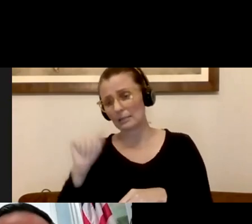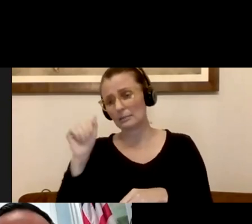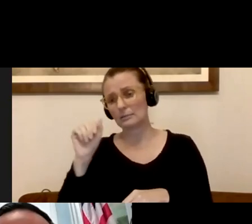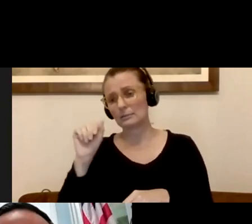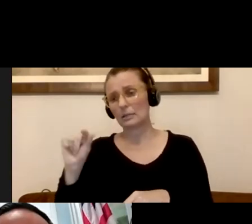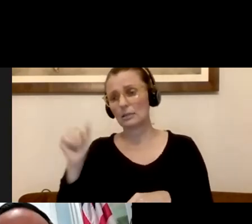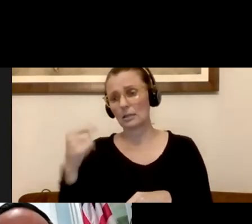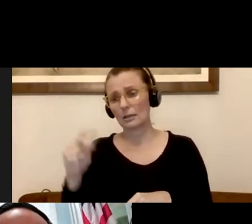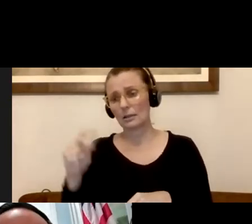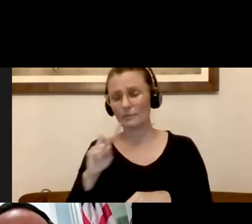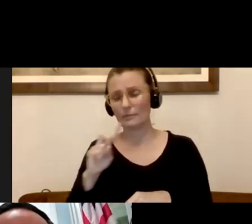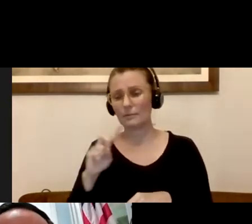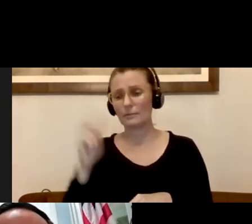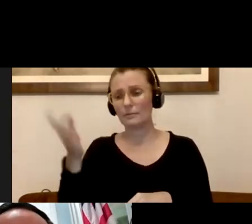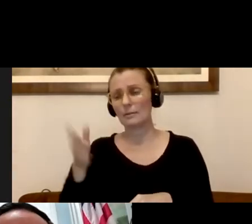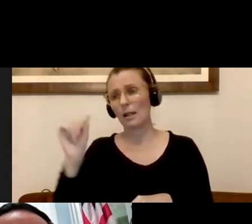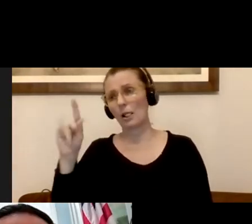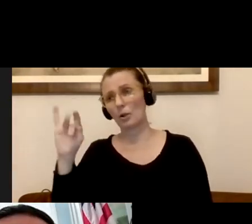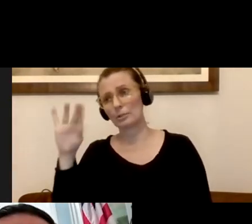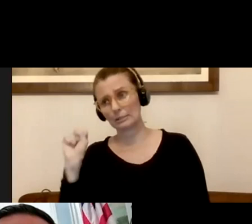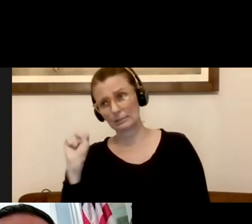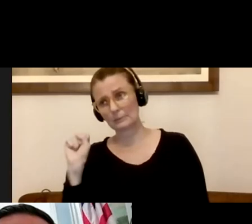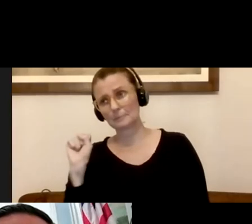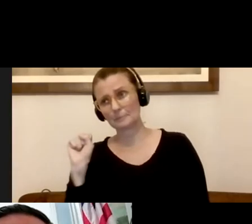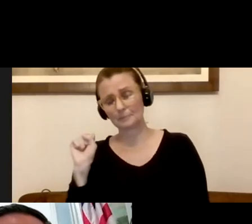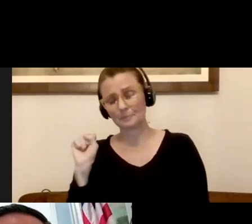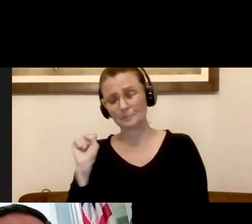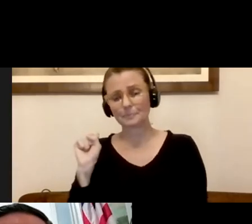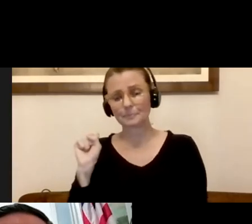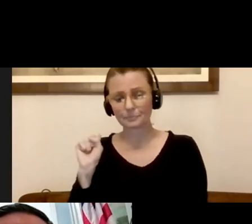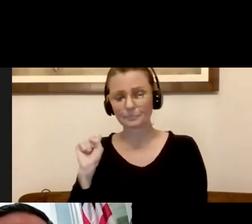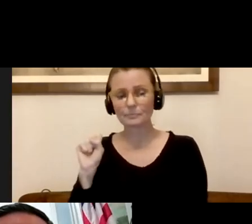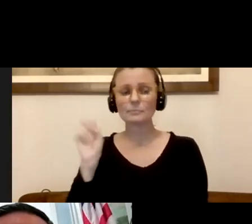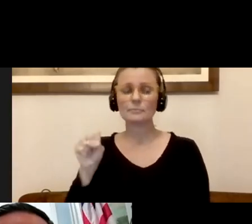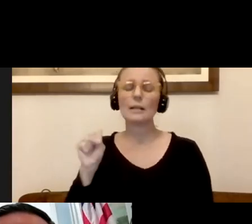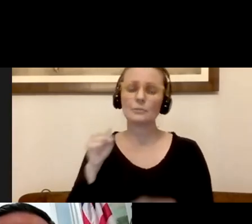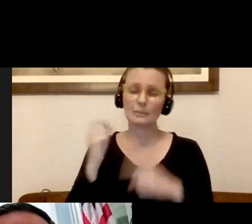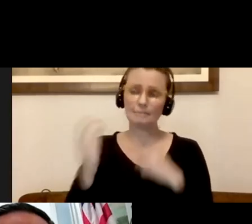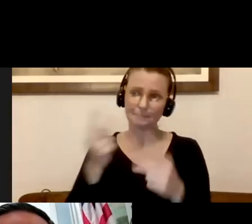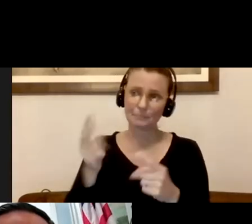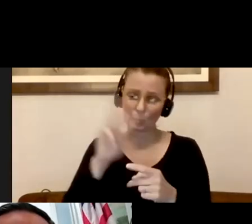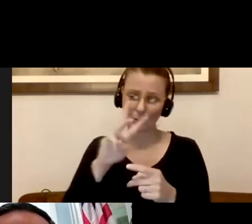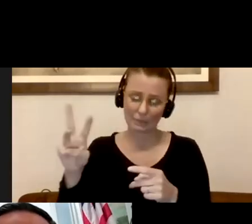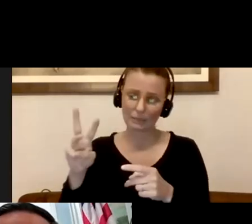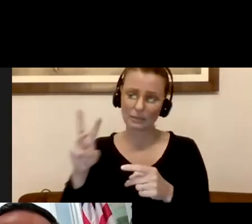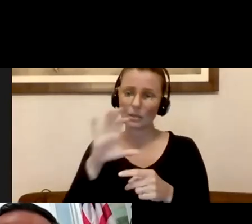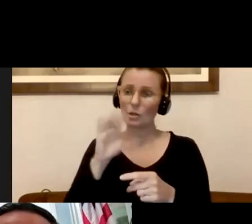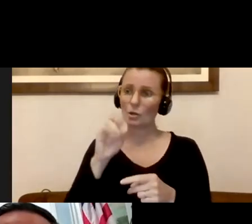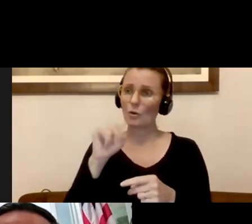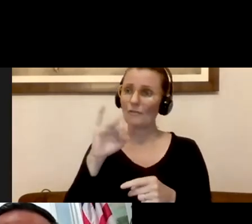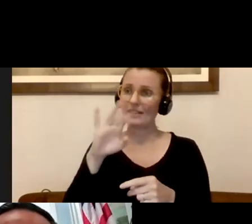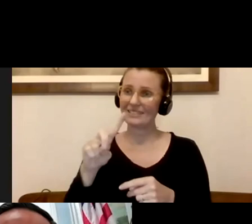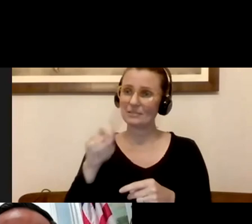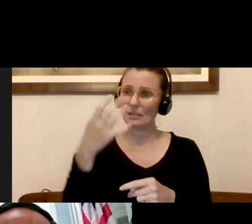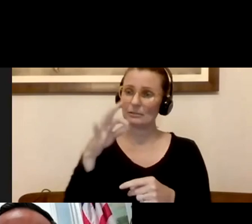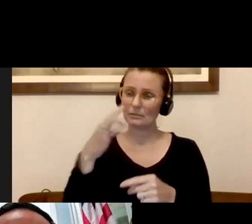Again, that's SomervilleMA.gov slash alerts. And again, you can always visit the website and to get your COVID-19 updates at SomervilleMA